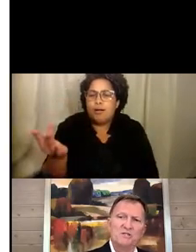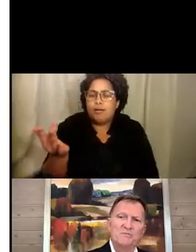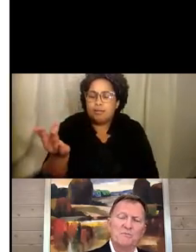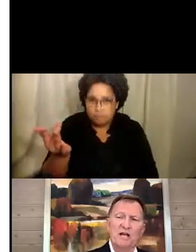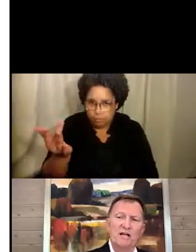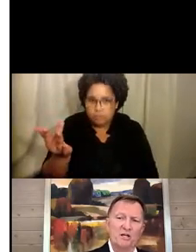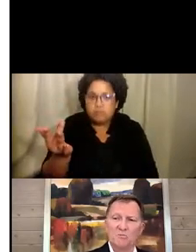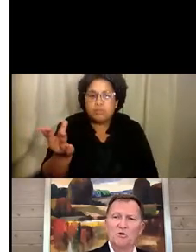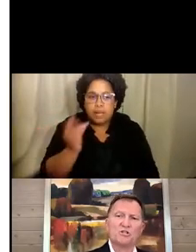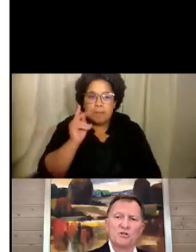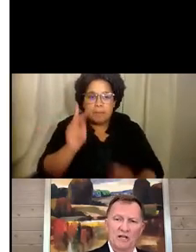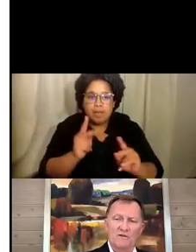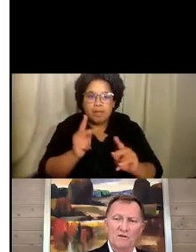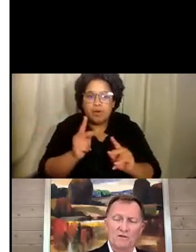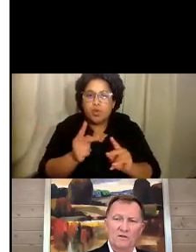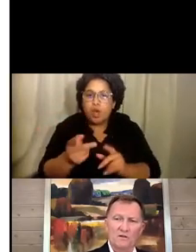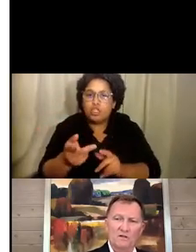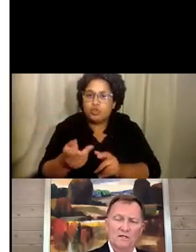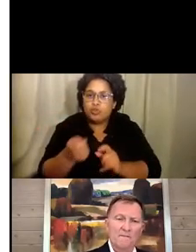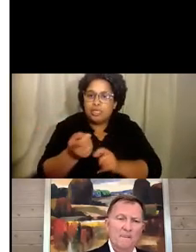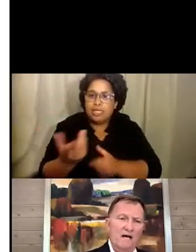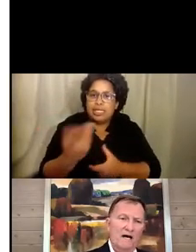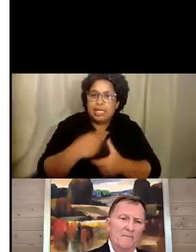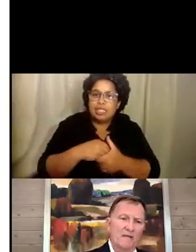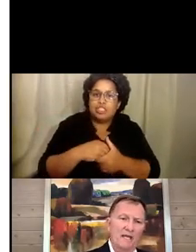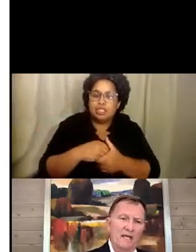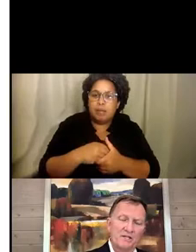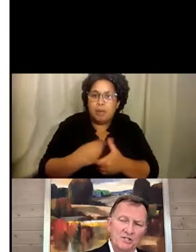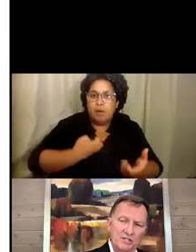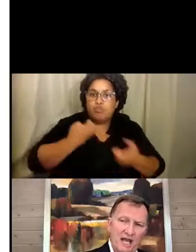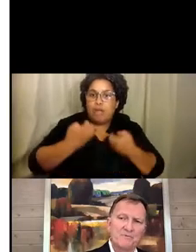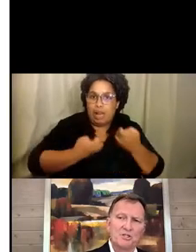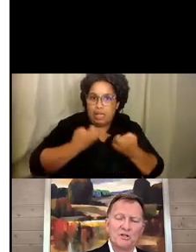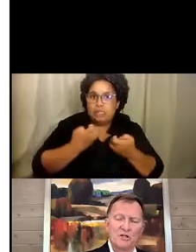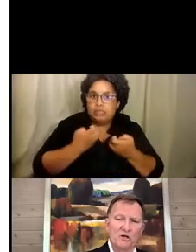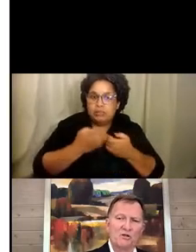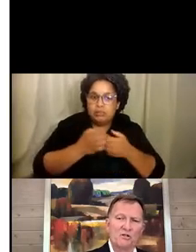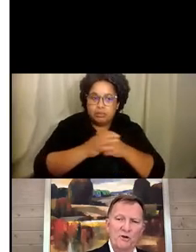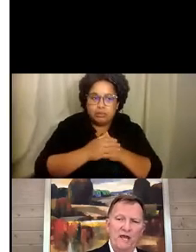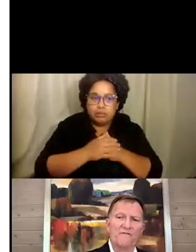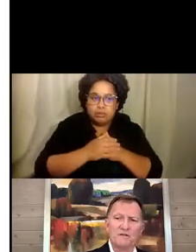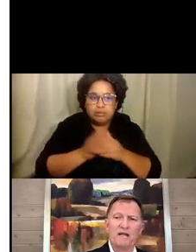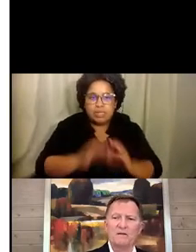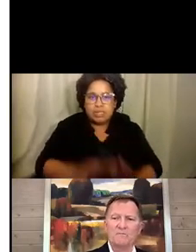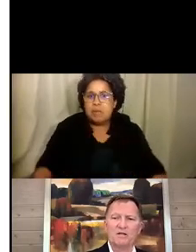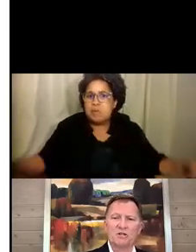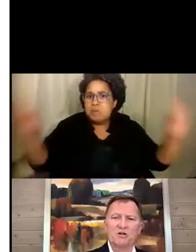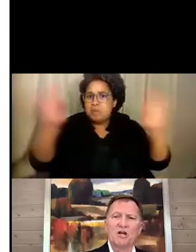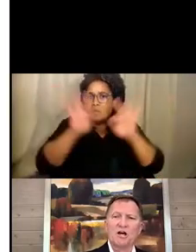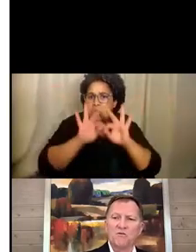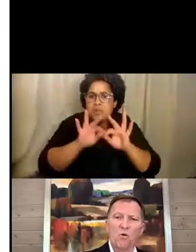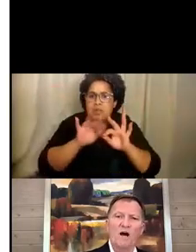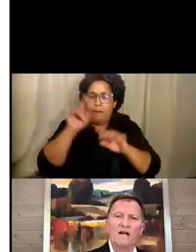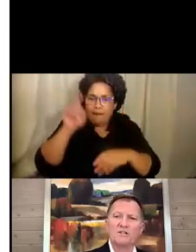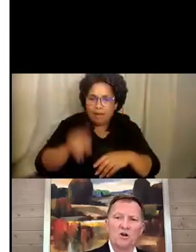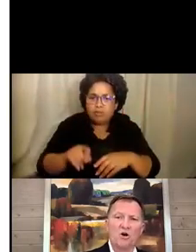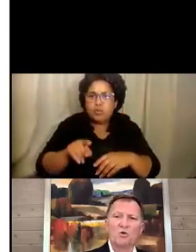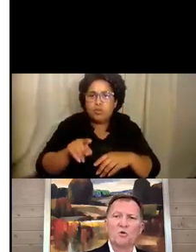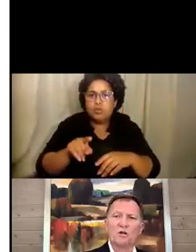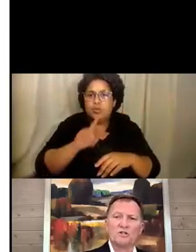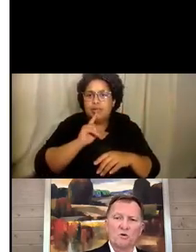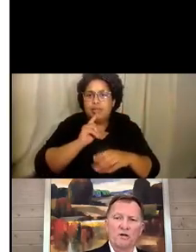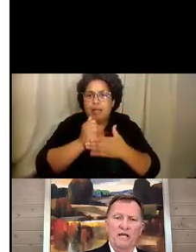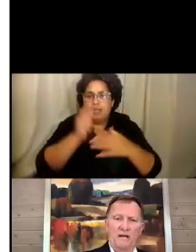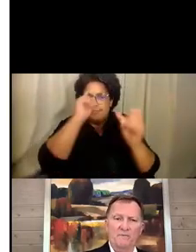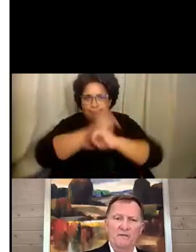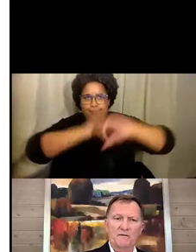engage people at an emotional level. And this is absolutely critical. You have to paint a picture of why this hard